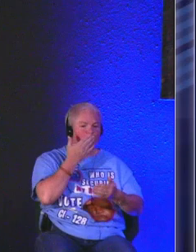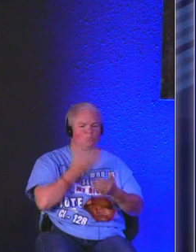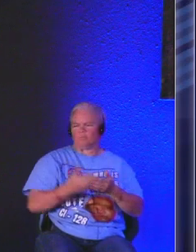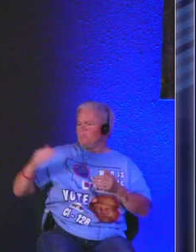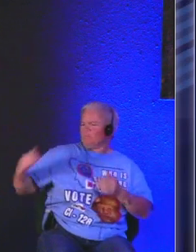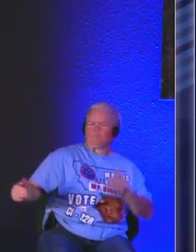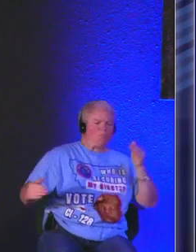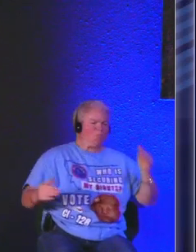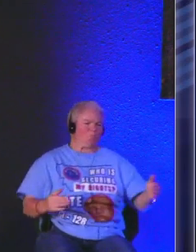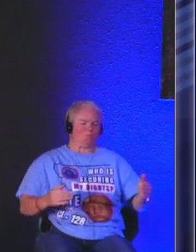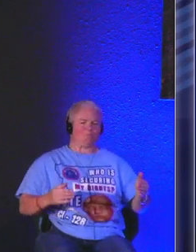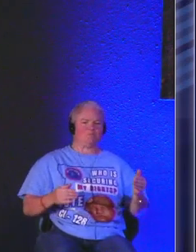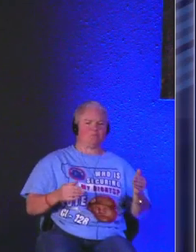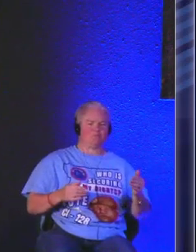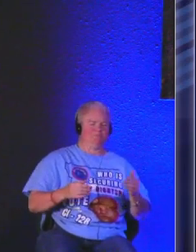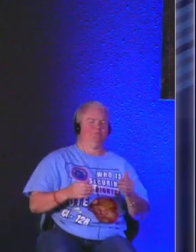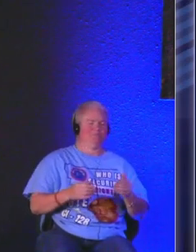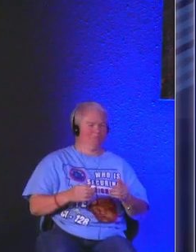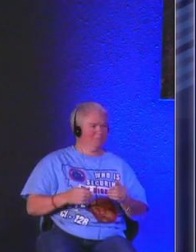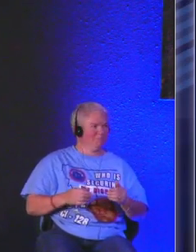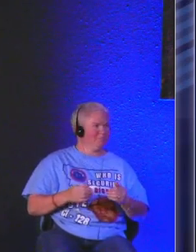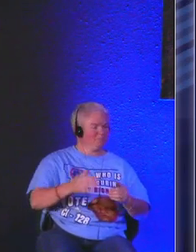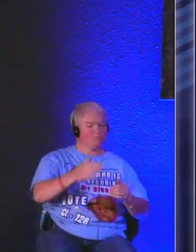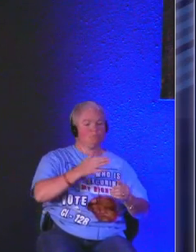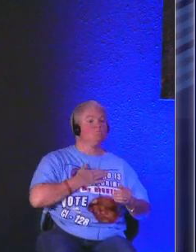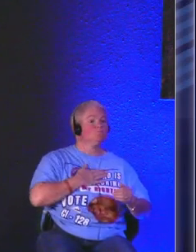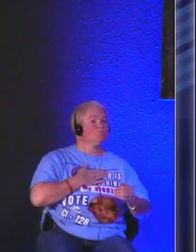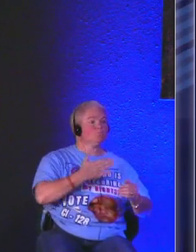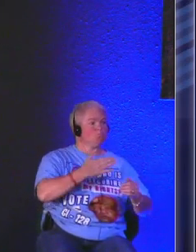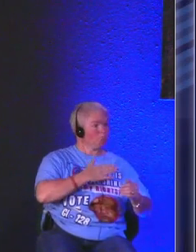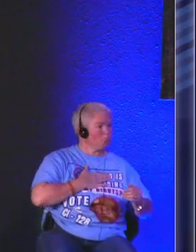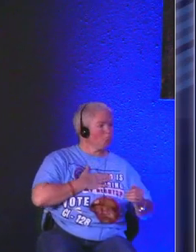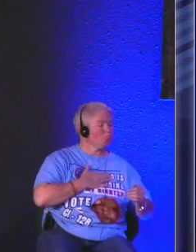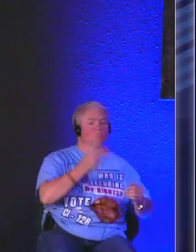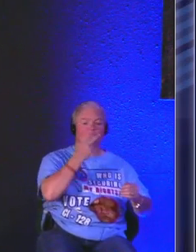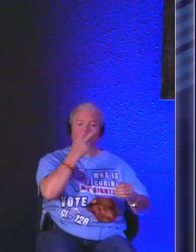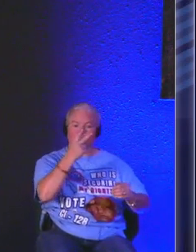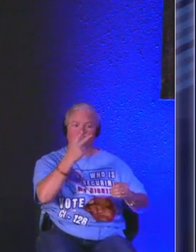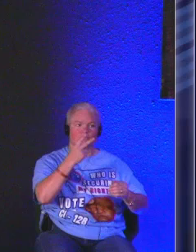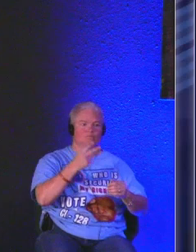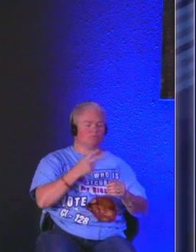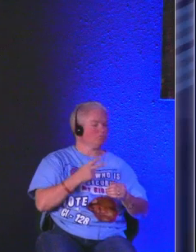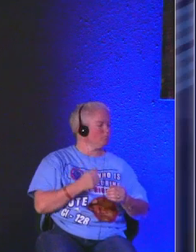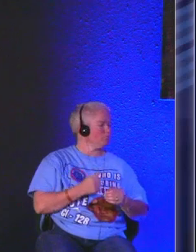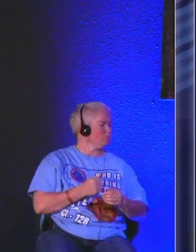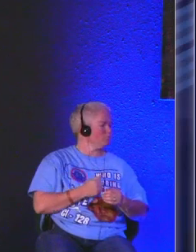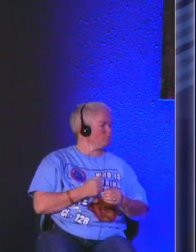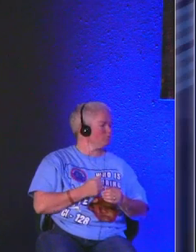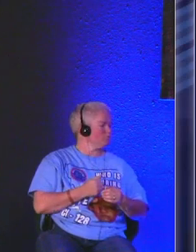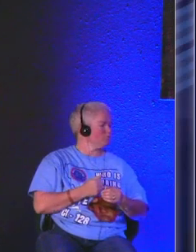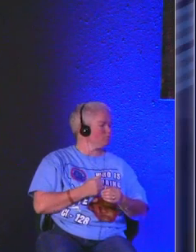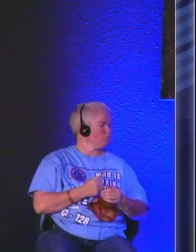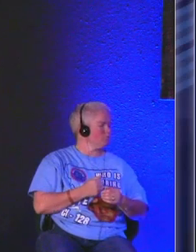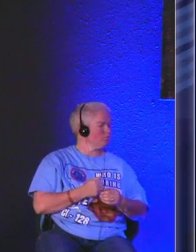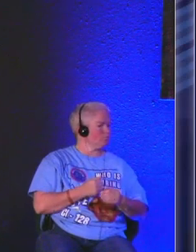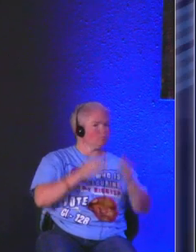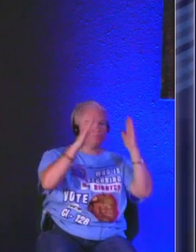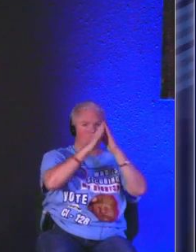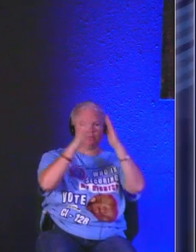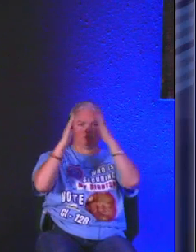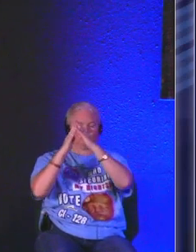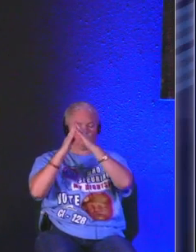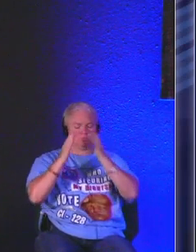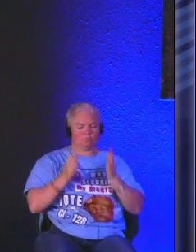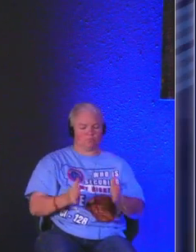well it's a good side note those are my views those are my views as a citizen